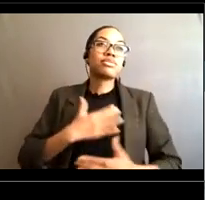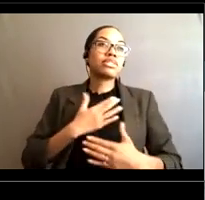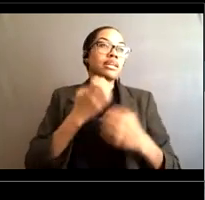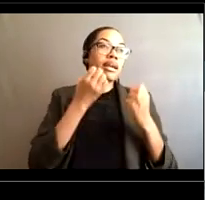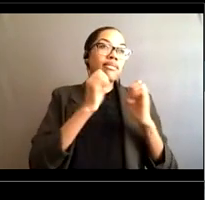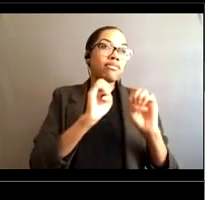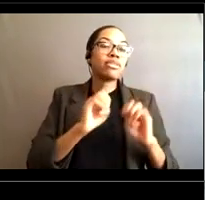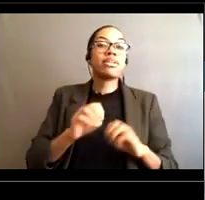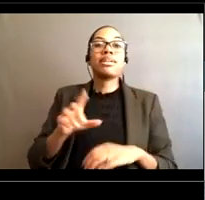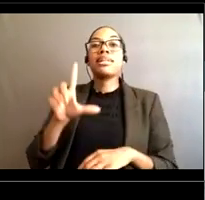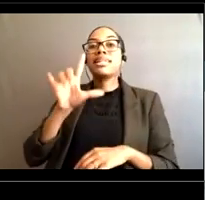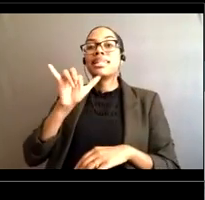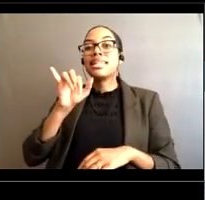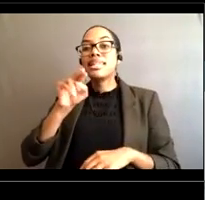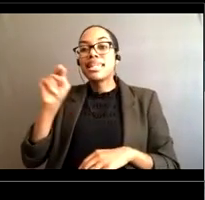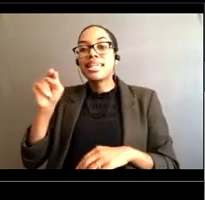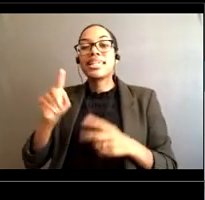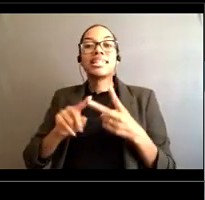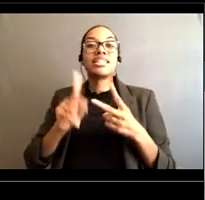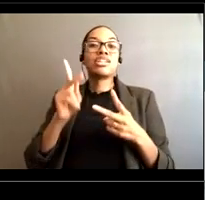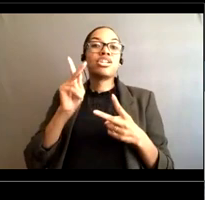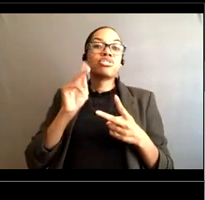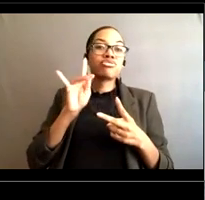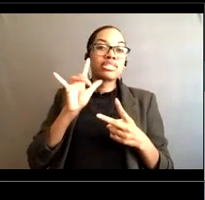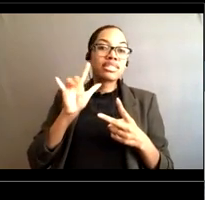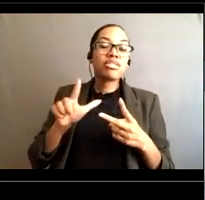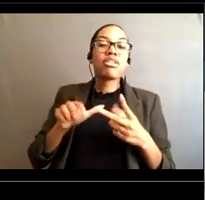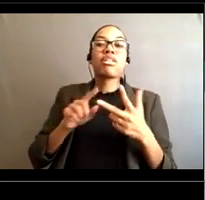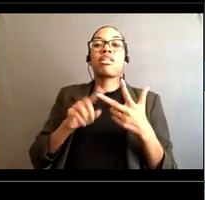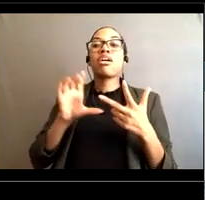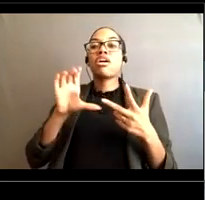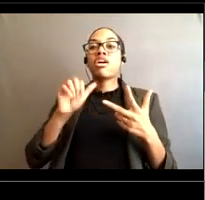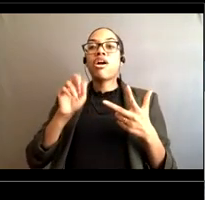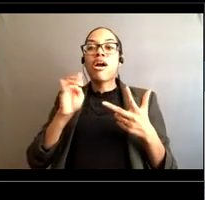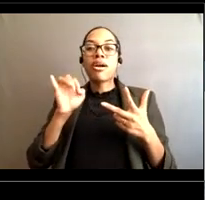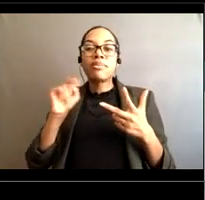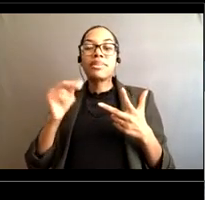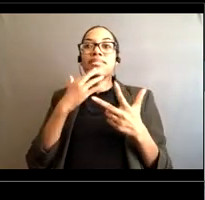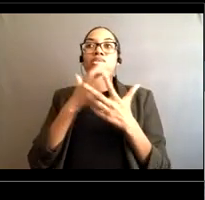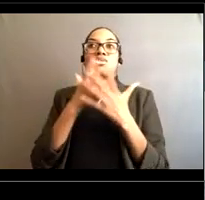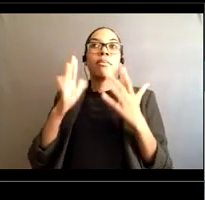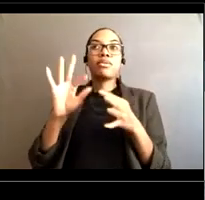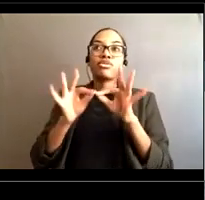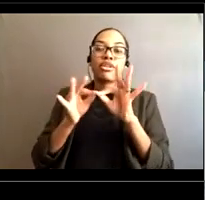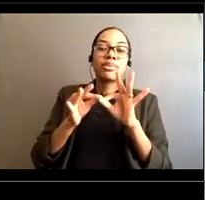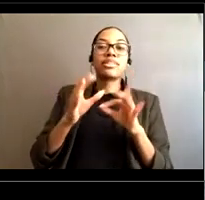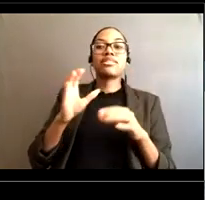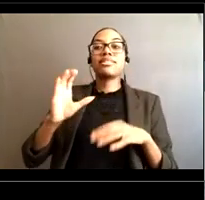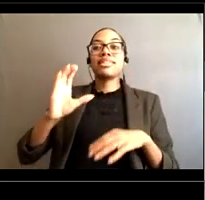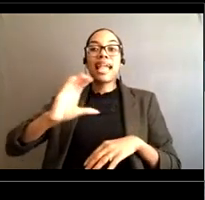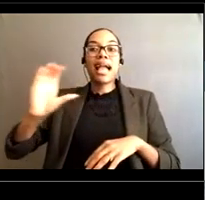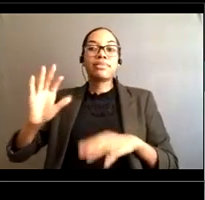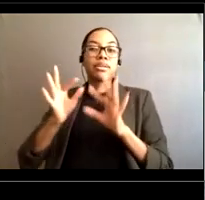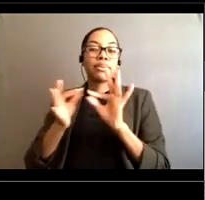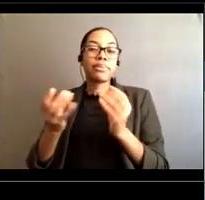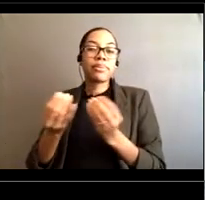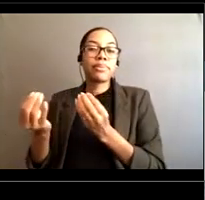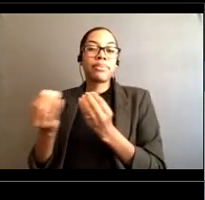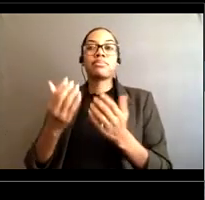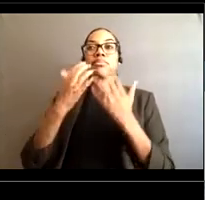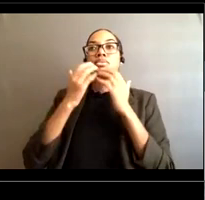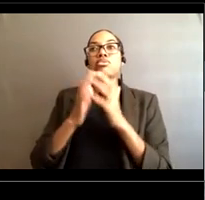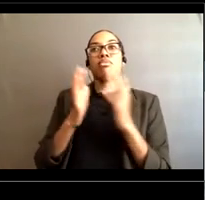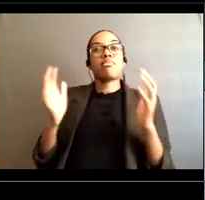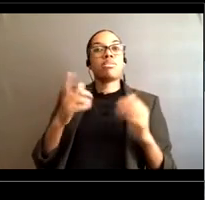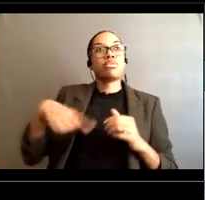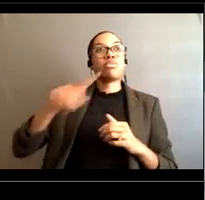lynn and carmen for helping us with the interpretation and the captioning today You guys made this a wonderful event to be part of